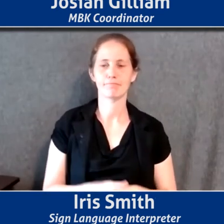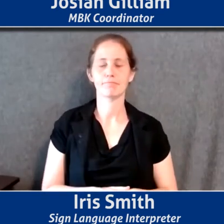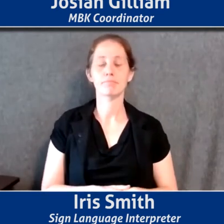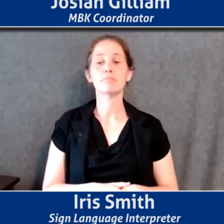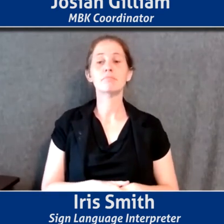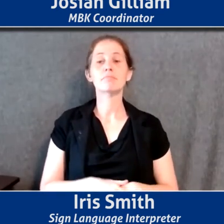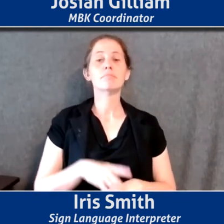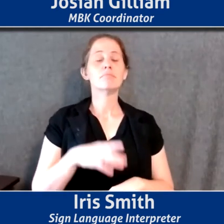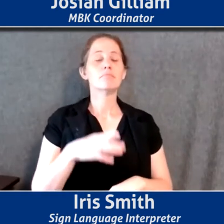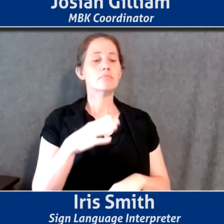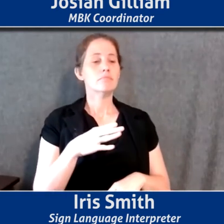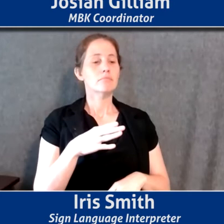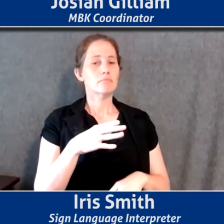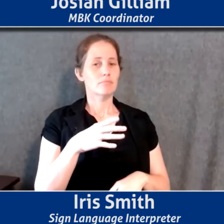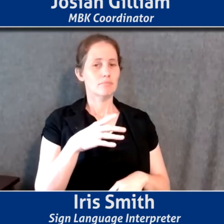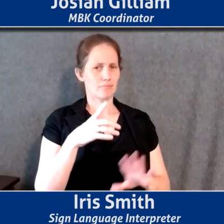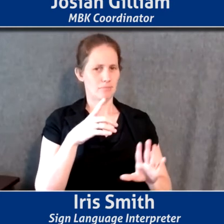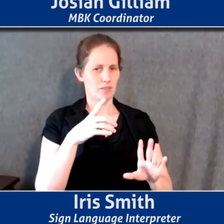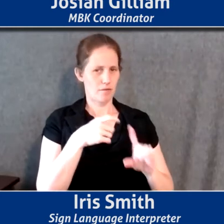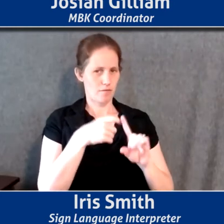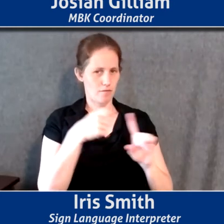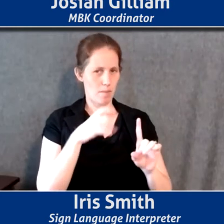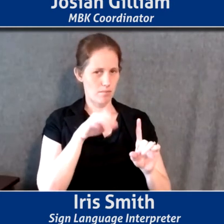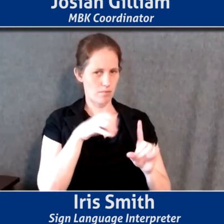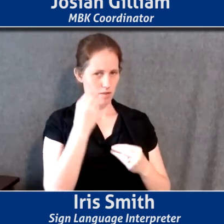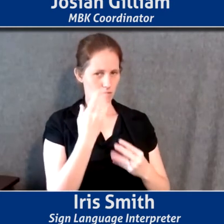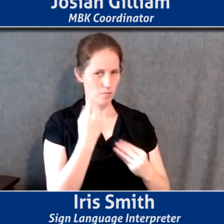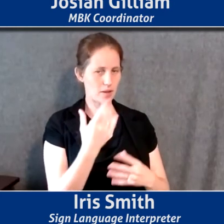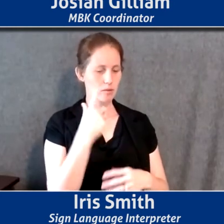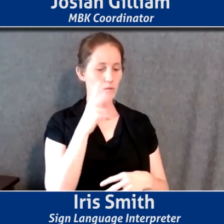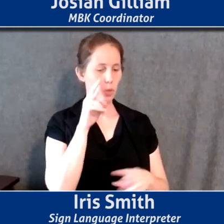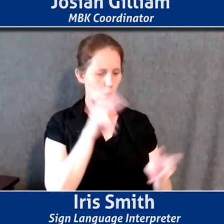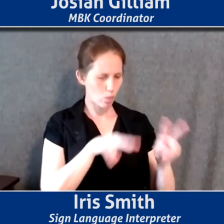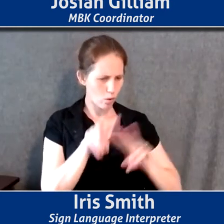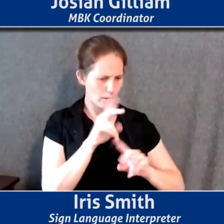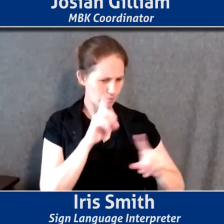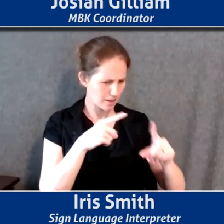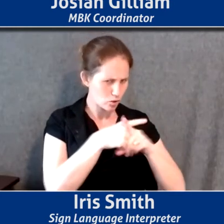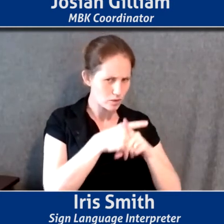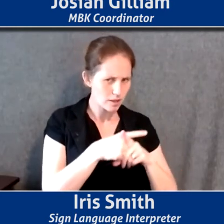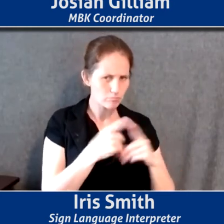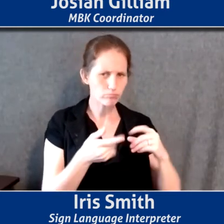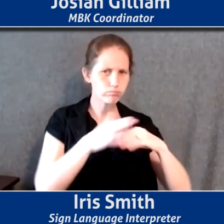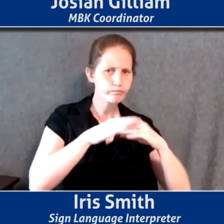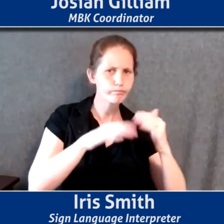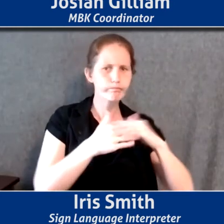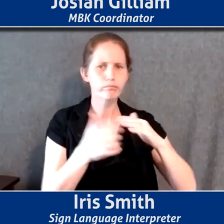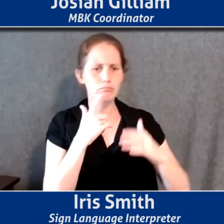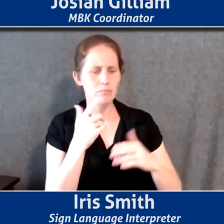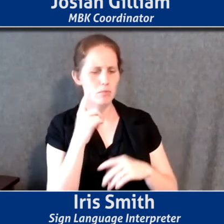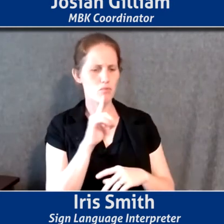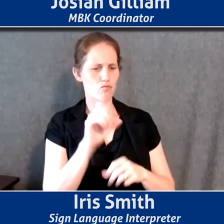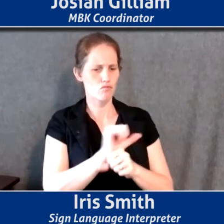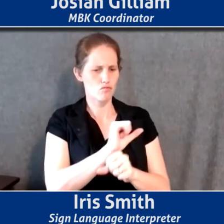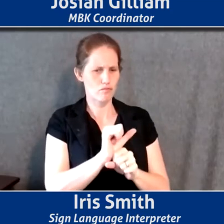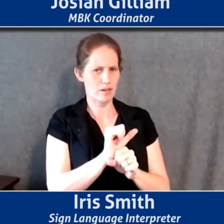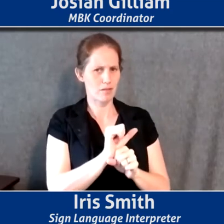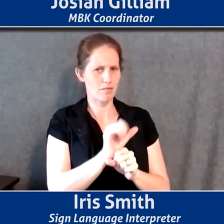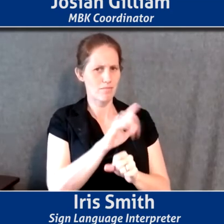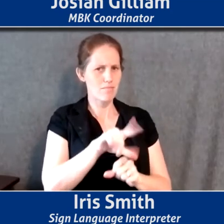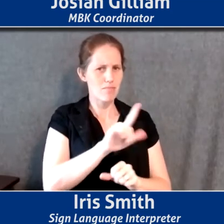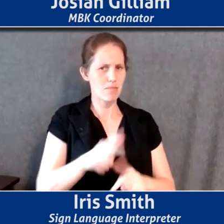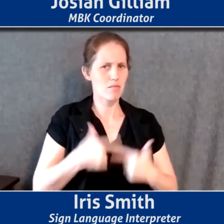so it, it's going from empirical data. It's looking at these intersections and, uh, and the reality of folks lived experience,